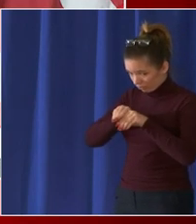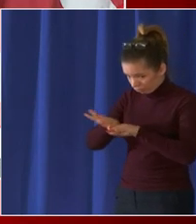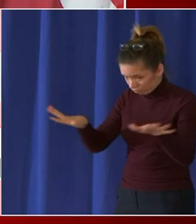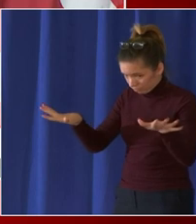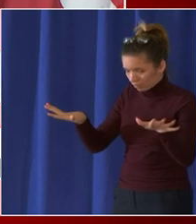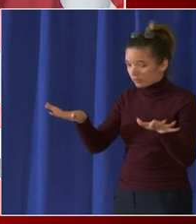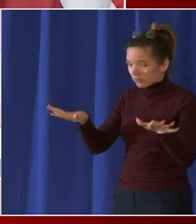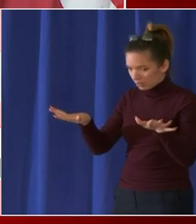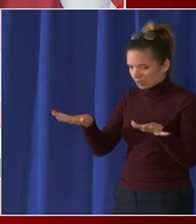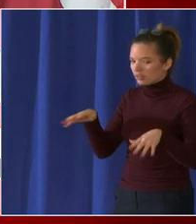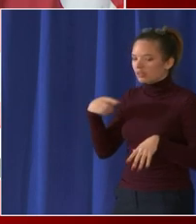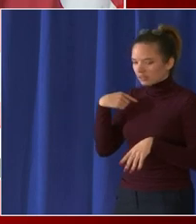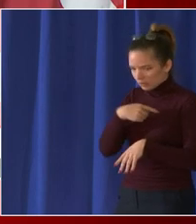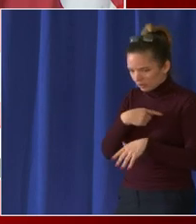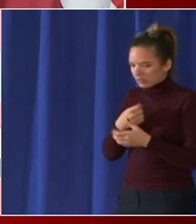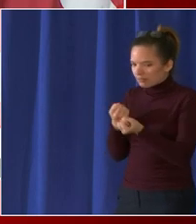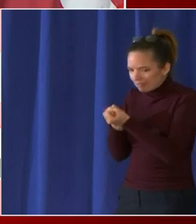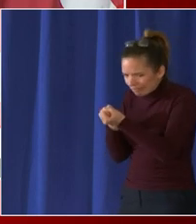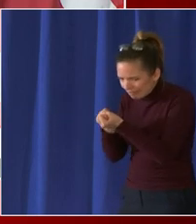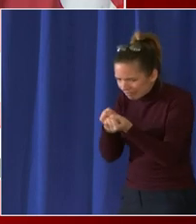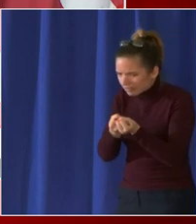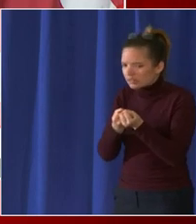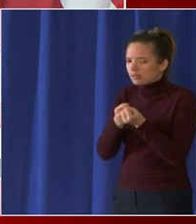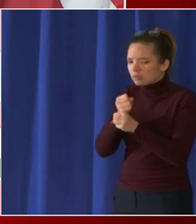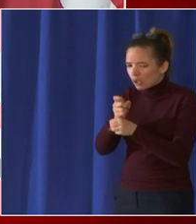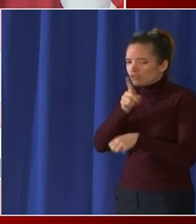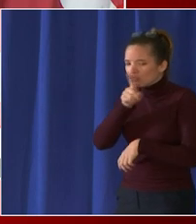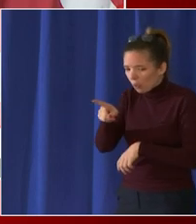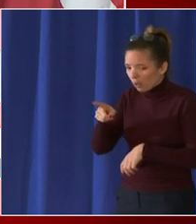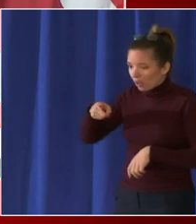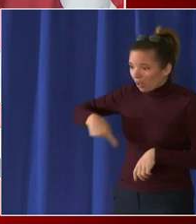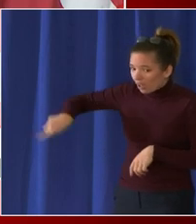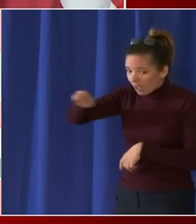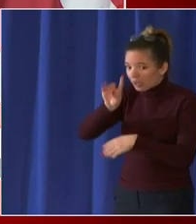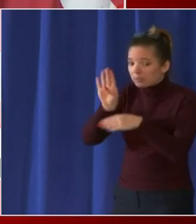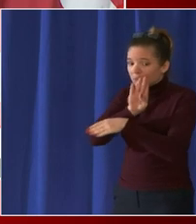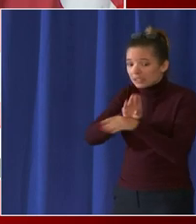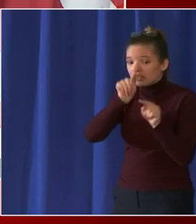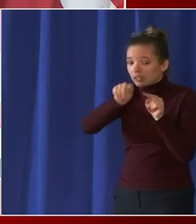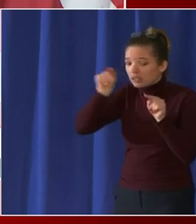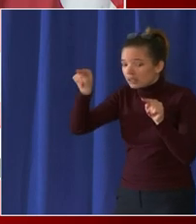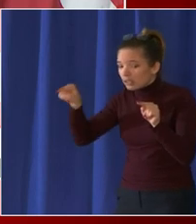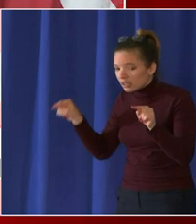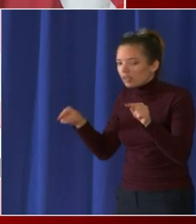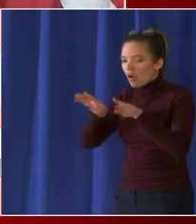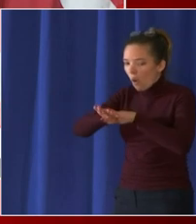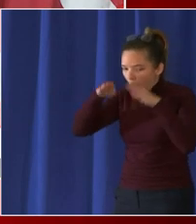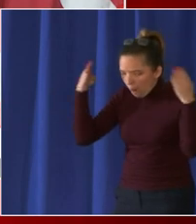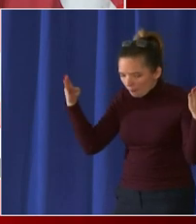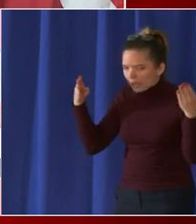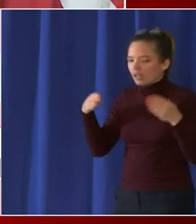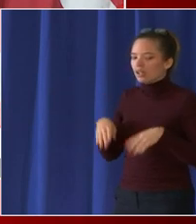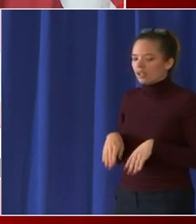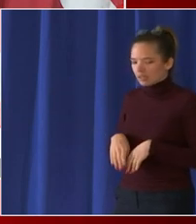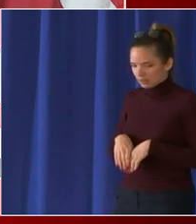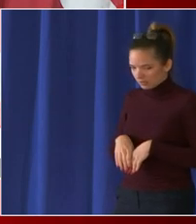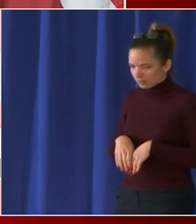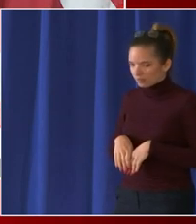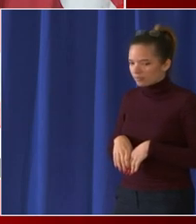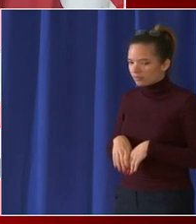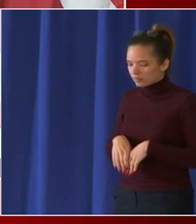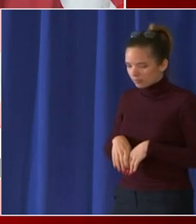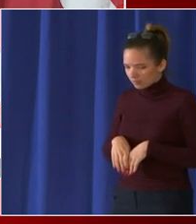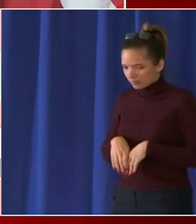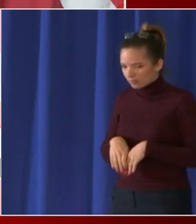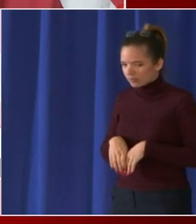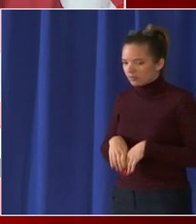do everything that we can to make sure that these businesses can stay open and operate and have healthy staff and patrons uh and we